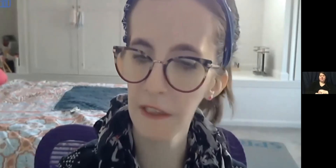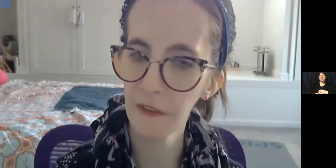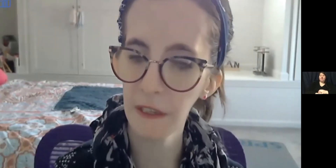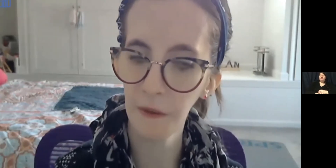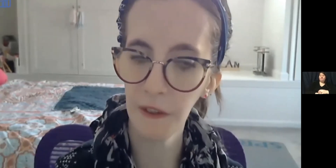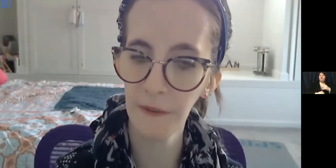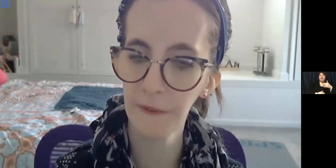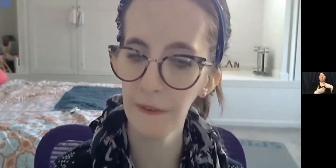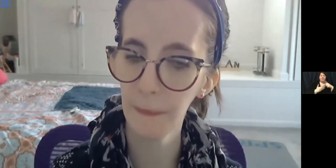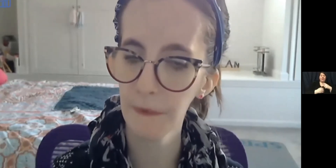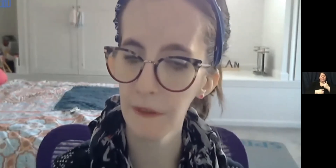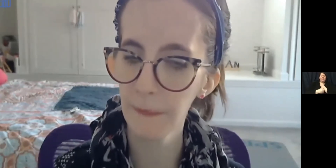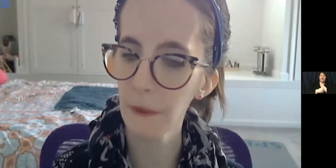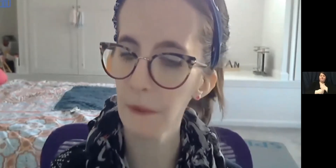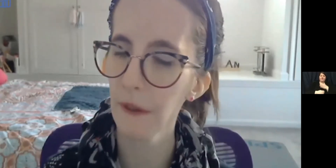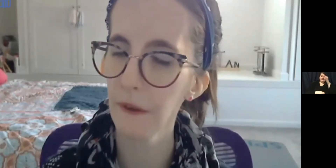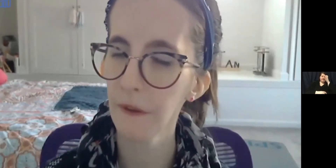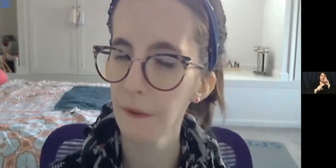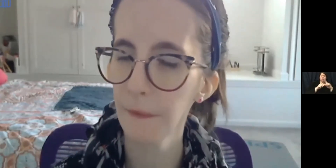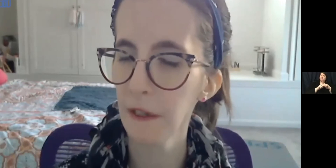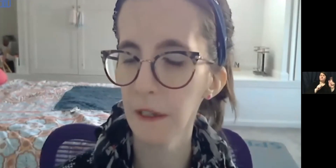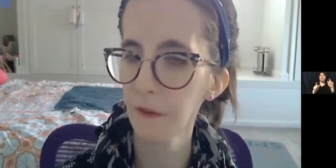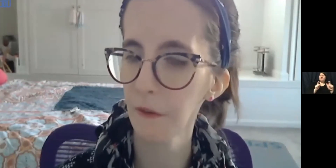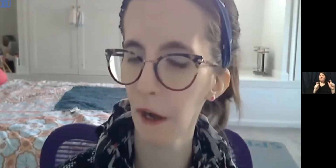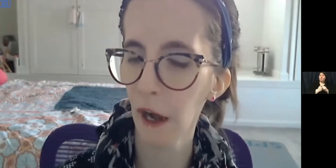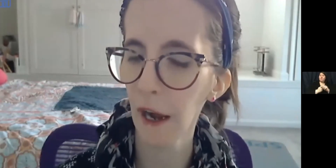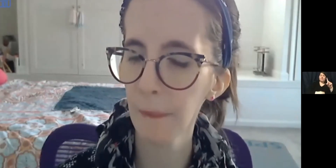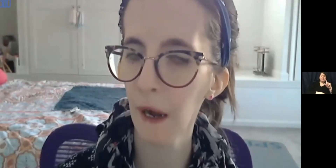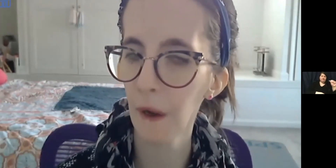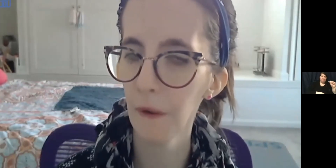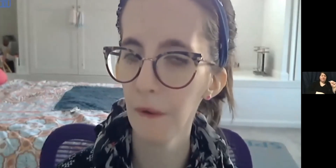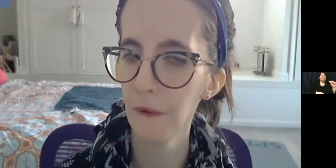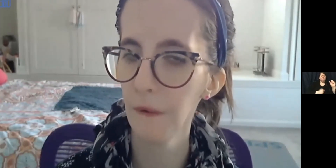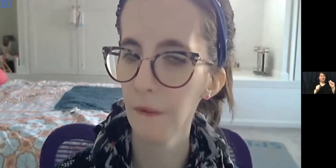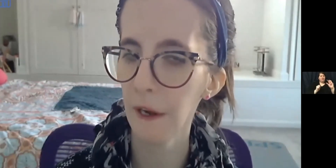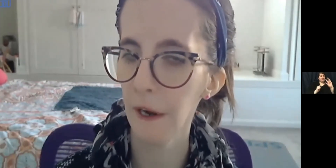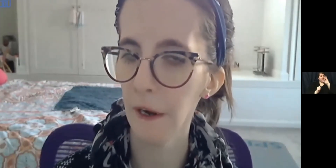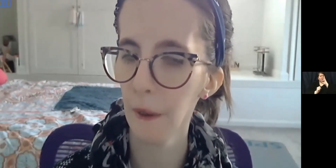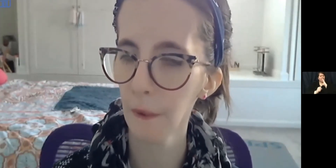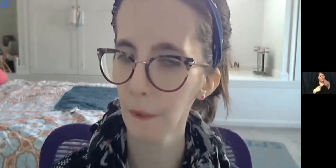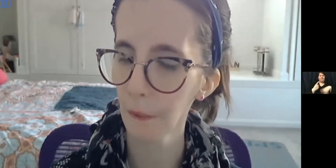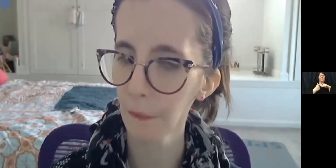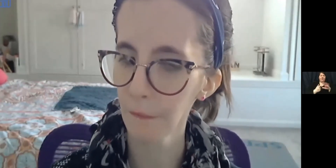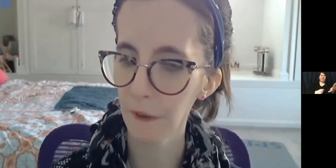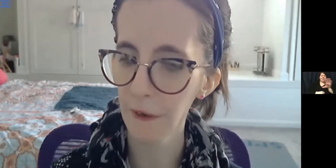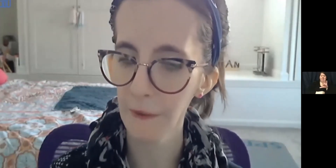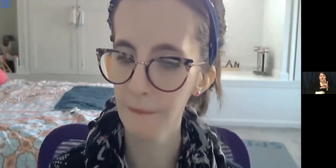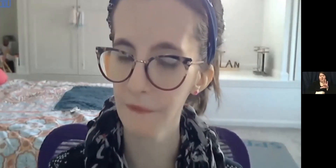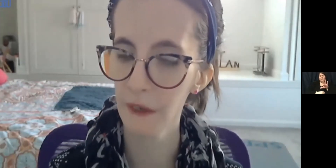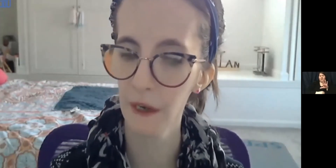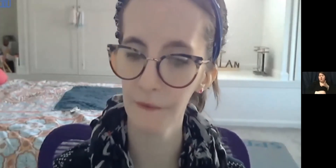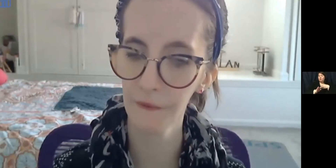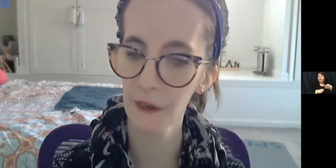loved listening to different people with disabilities talk about their career.